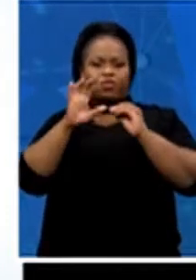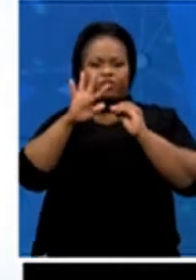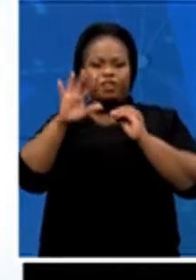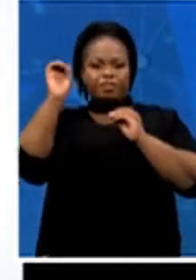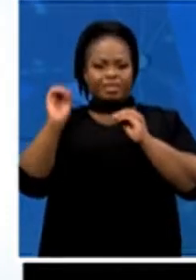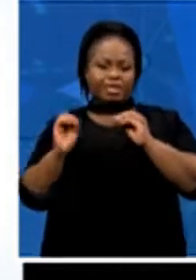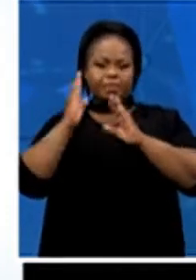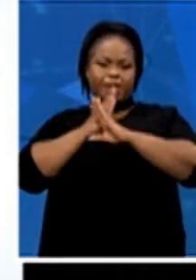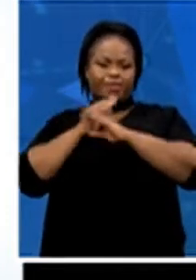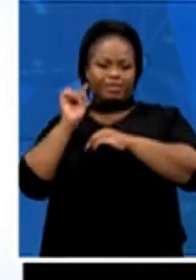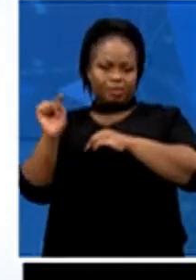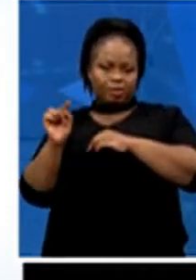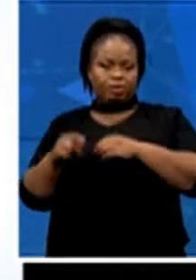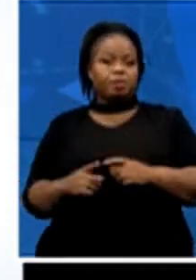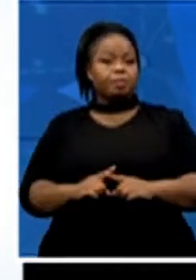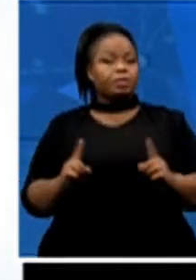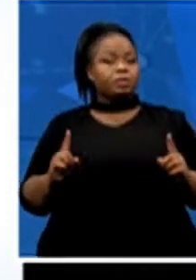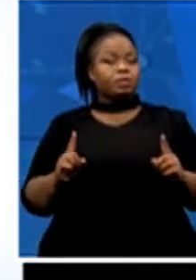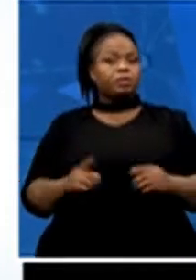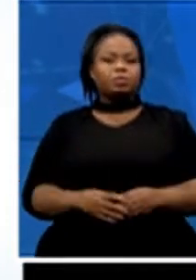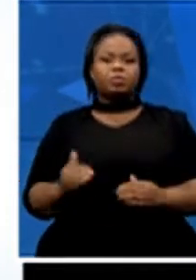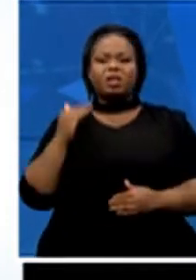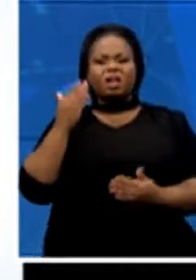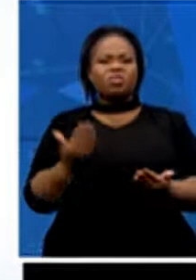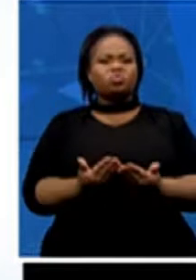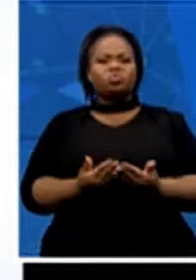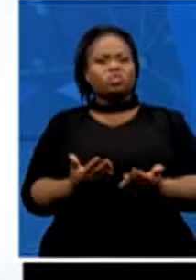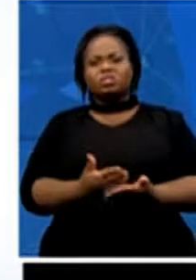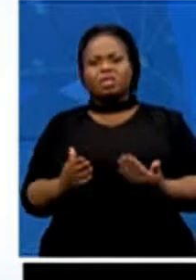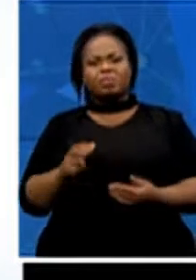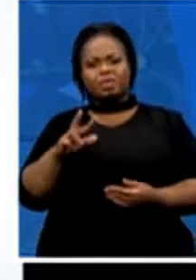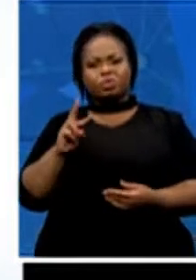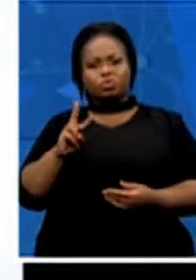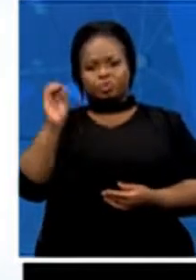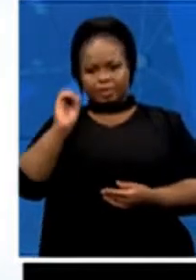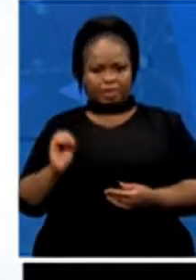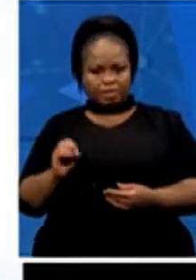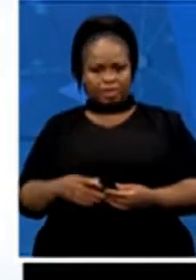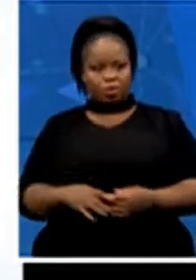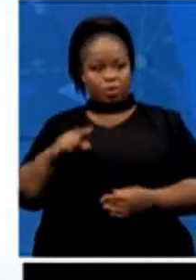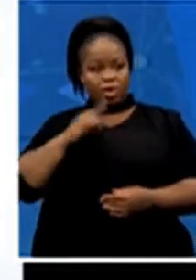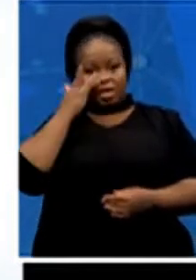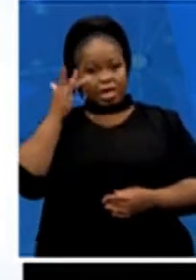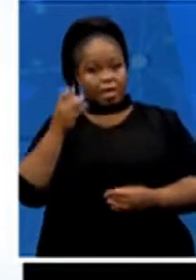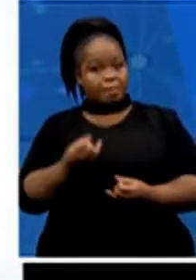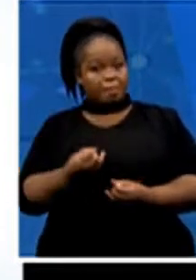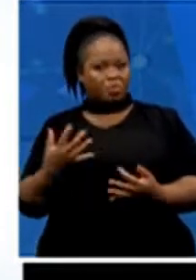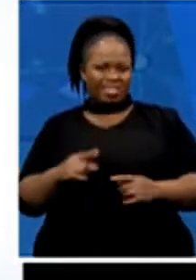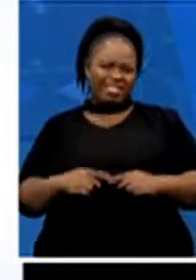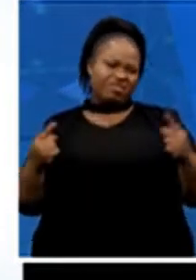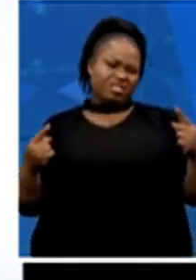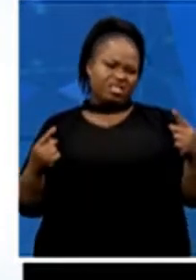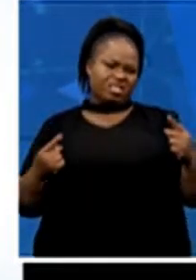high school, that had grown to 82%. The colored players were slightly different, 23 and then 77.